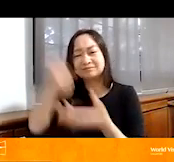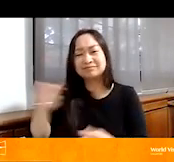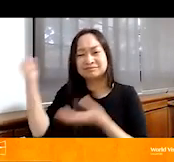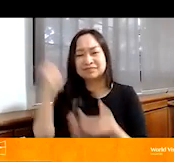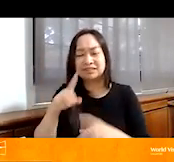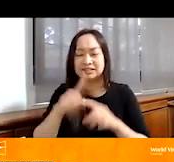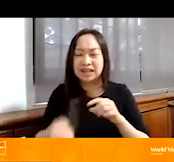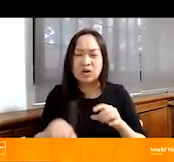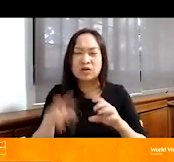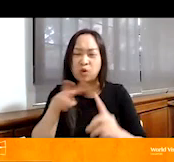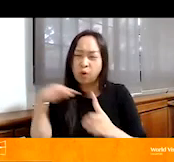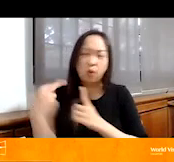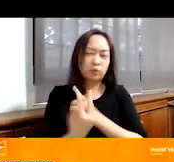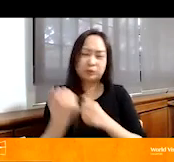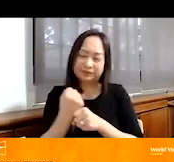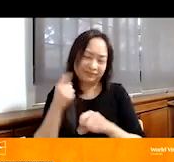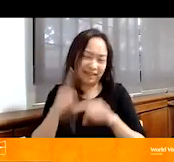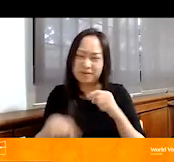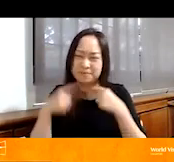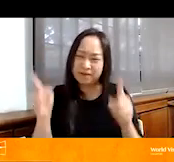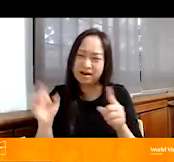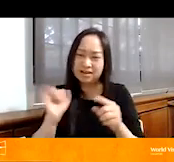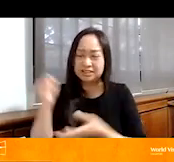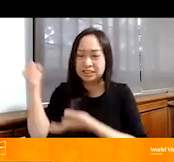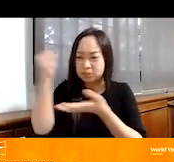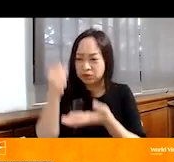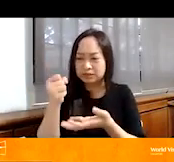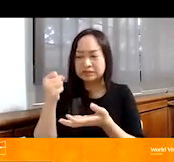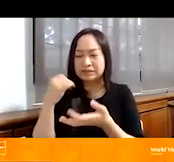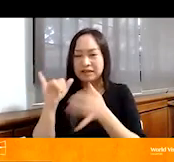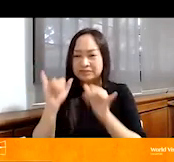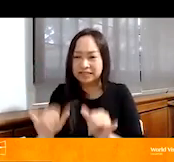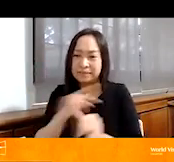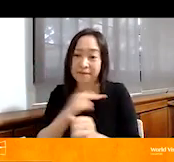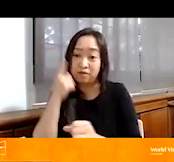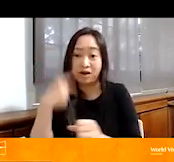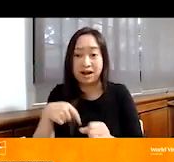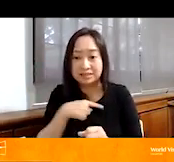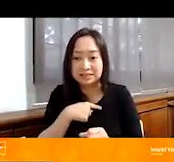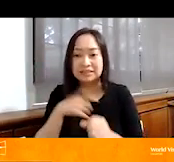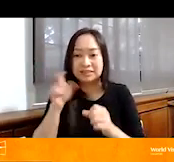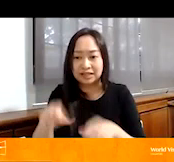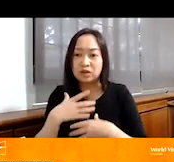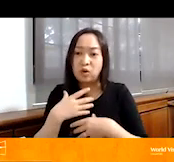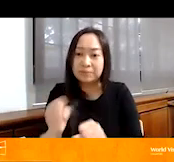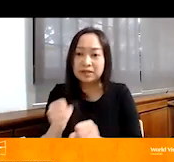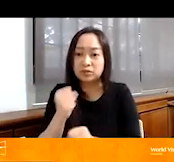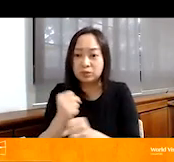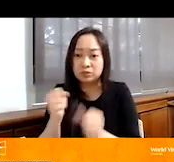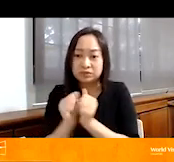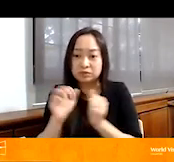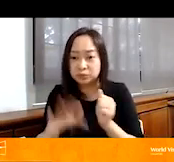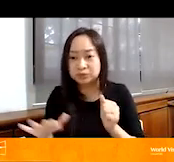couldn't really holistically work. They couldn't, you know, sponsorship has such staying power for us. We can really commit and work with children